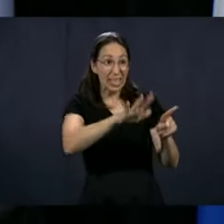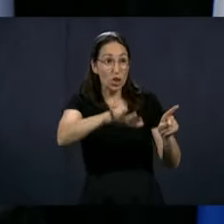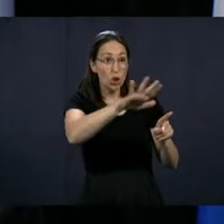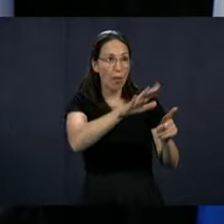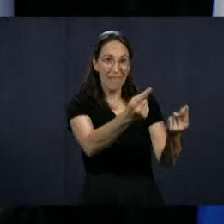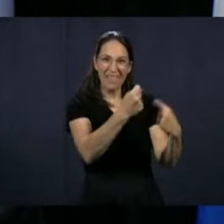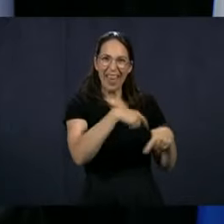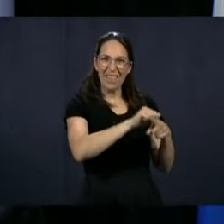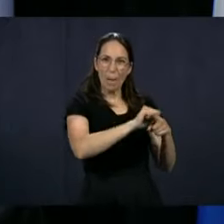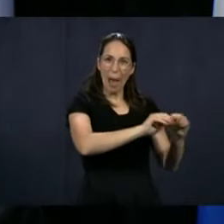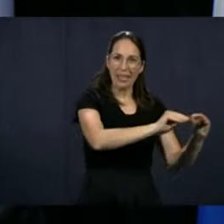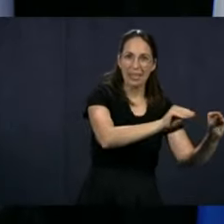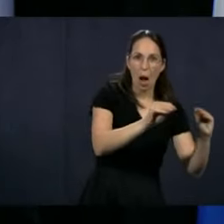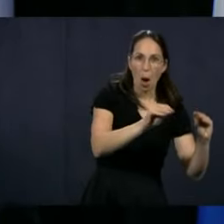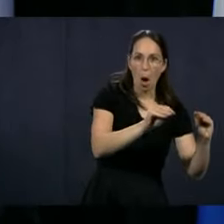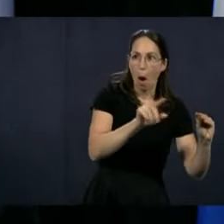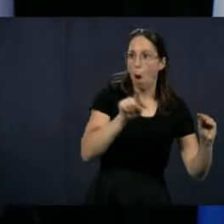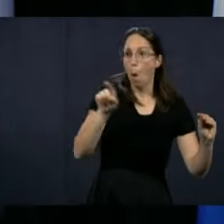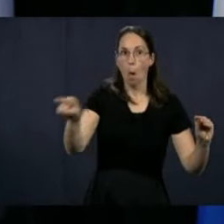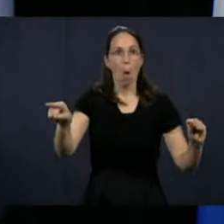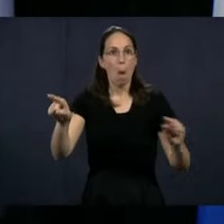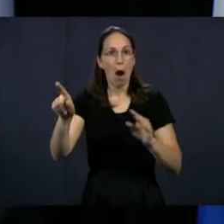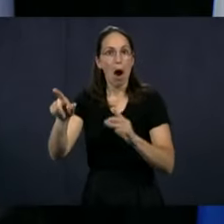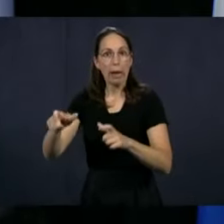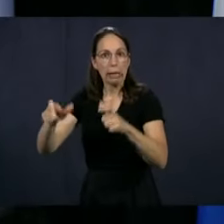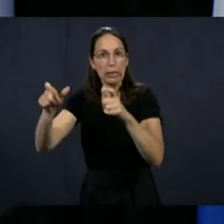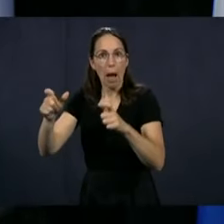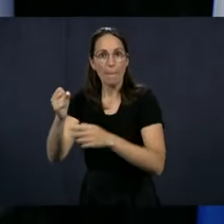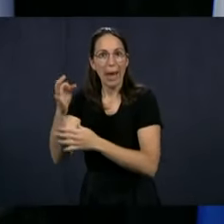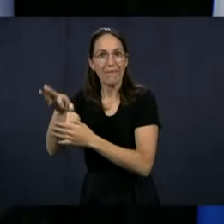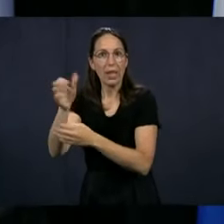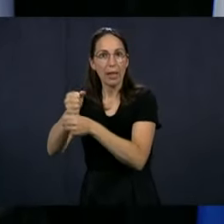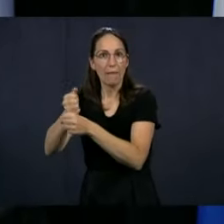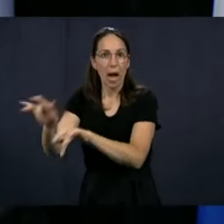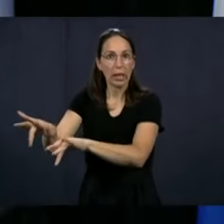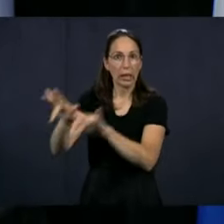training will be coming from private residences. It's possible.